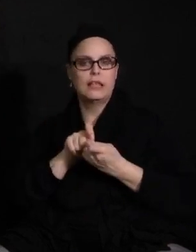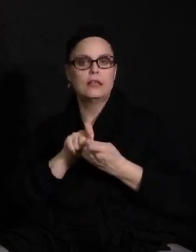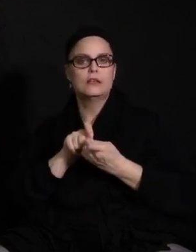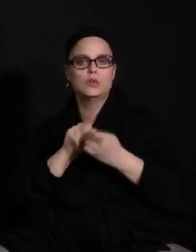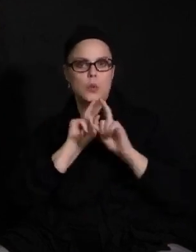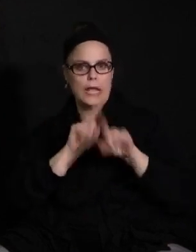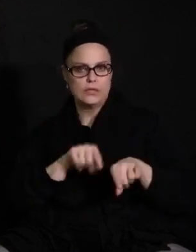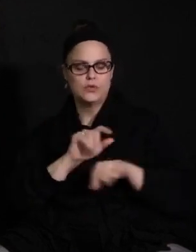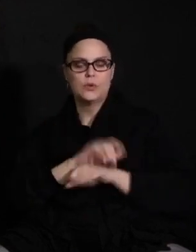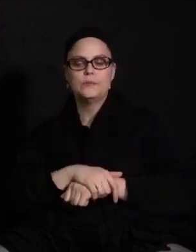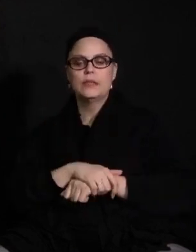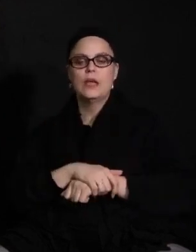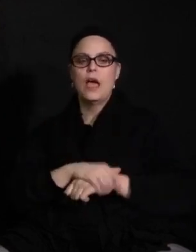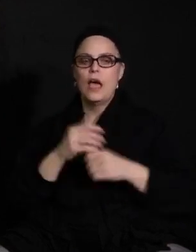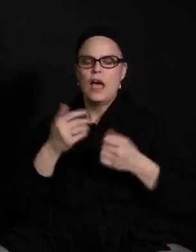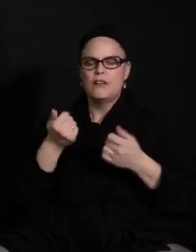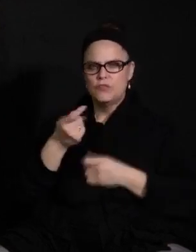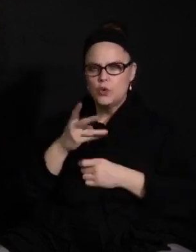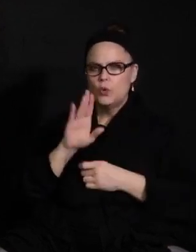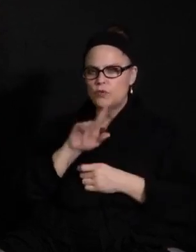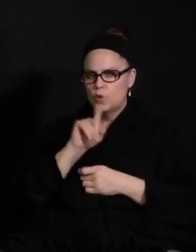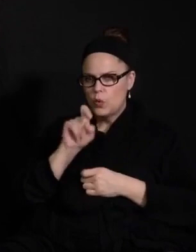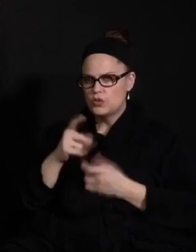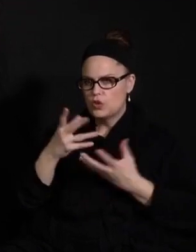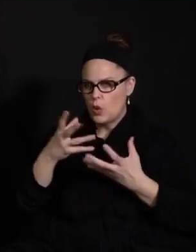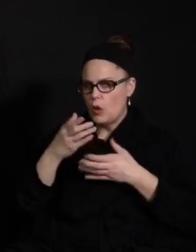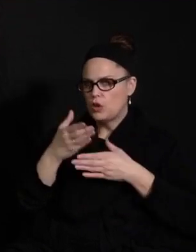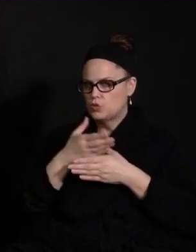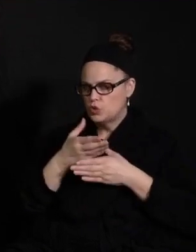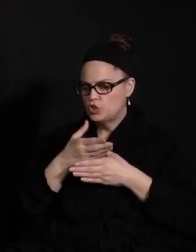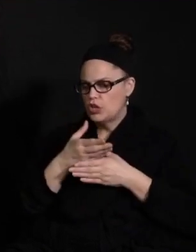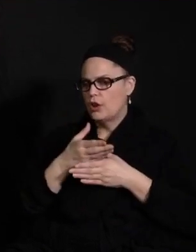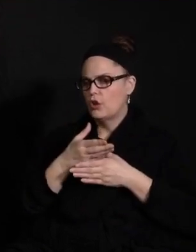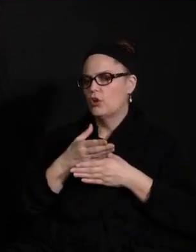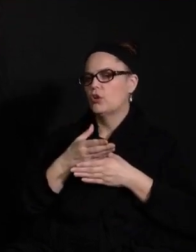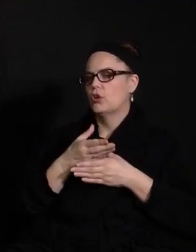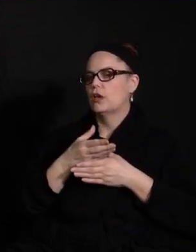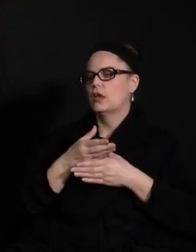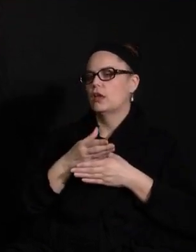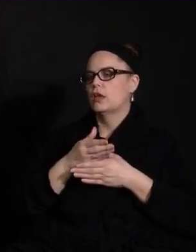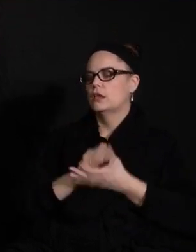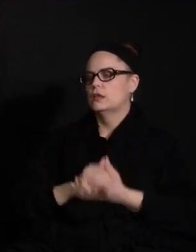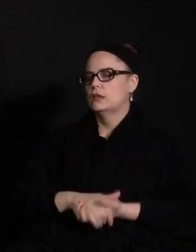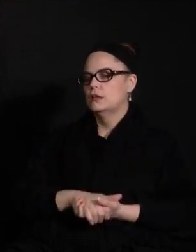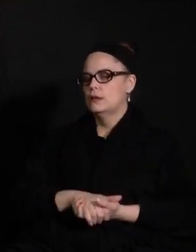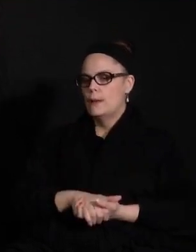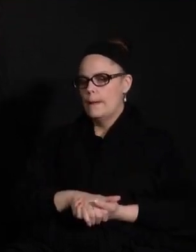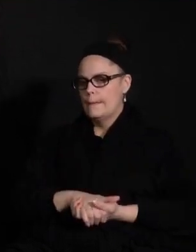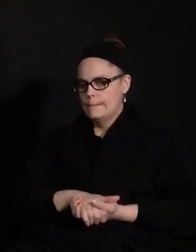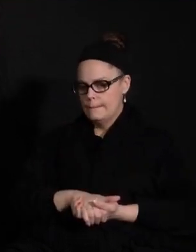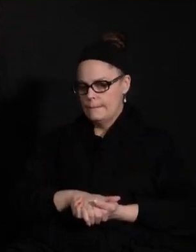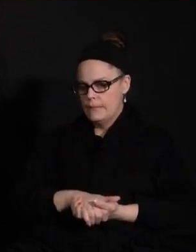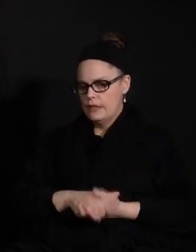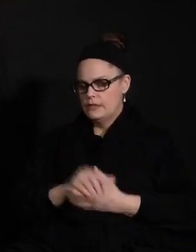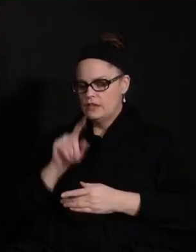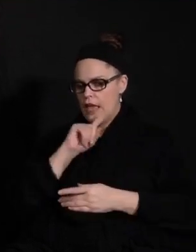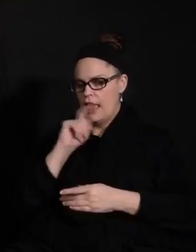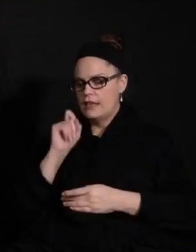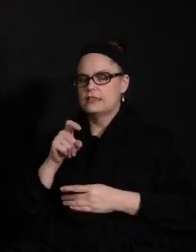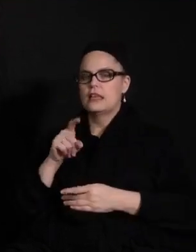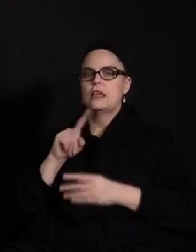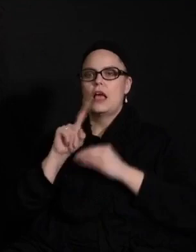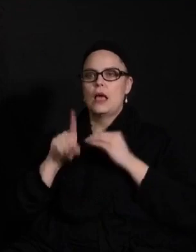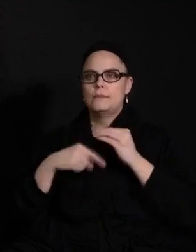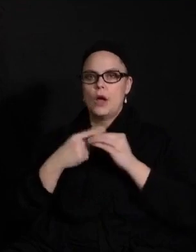I would like to share though before I move on to some of the other submissions is asking some